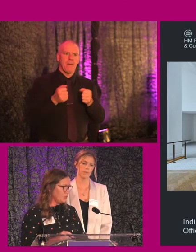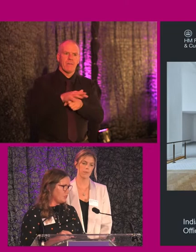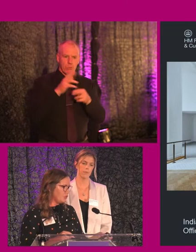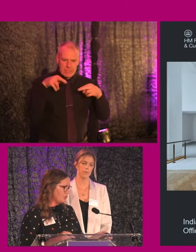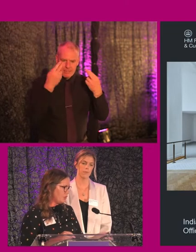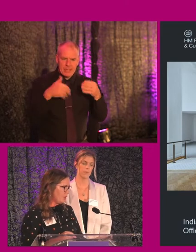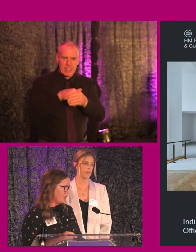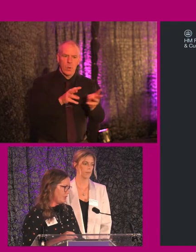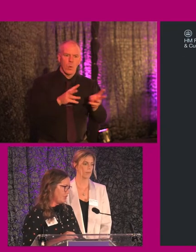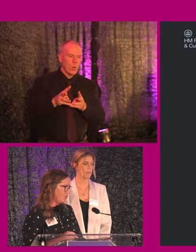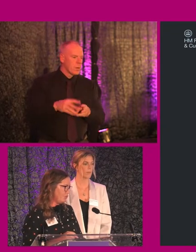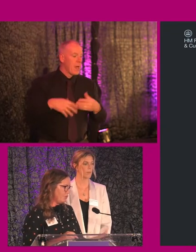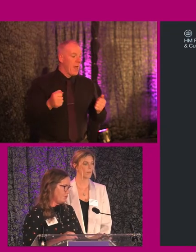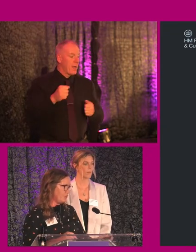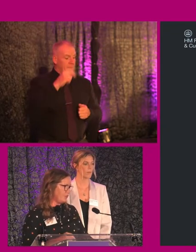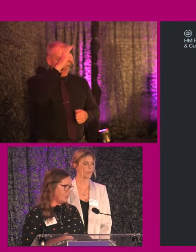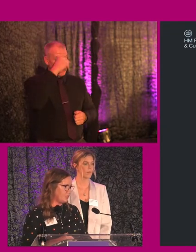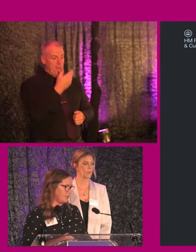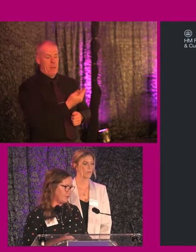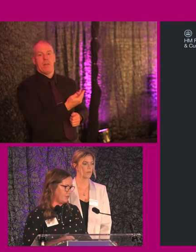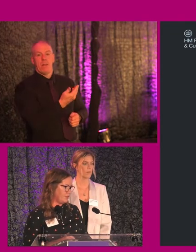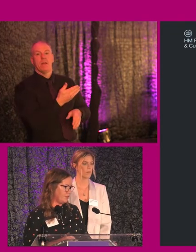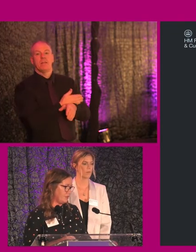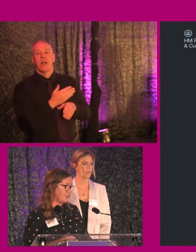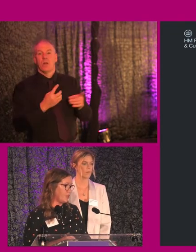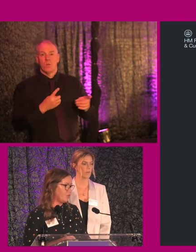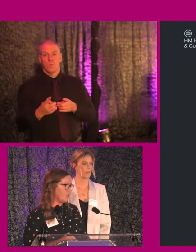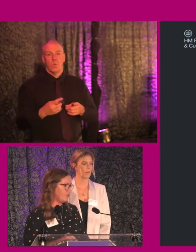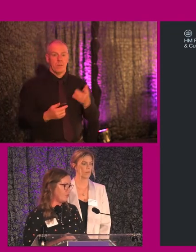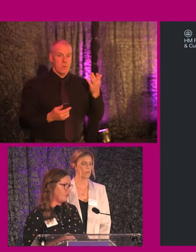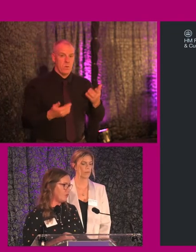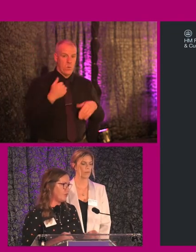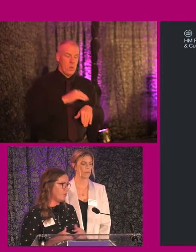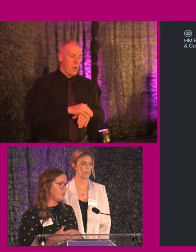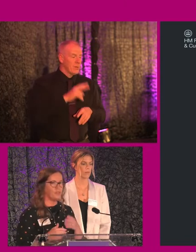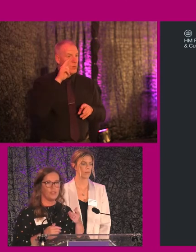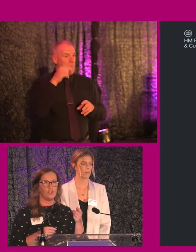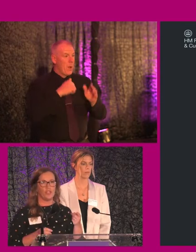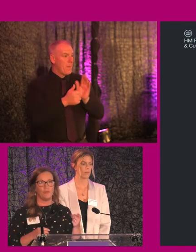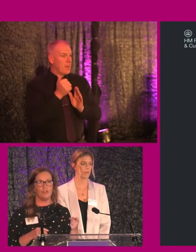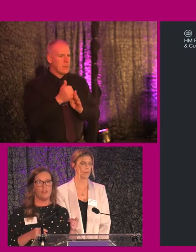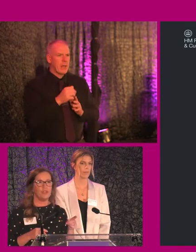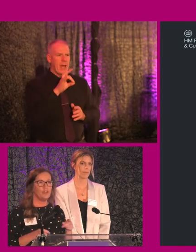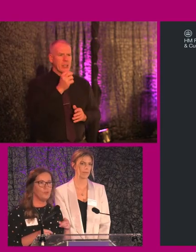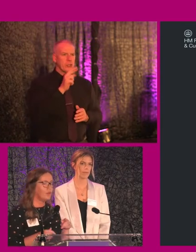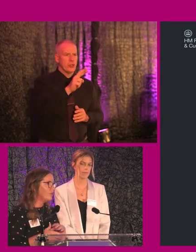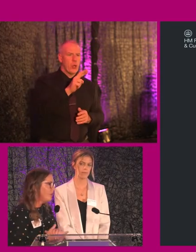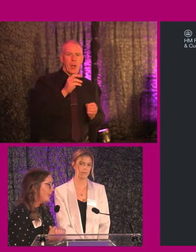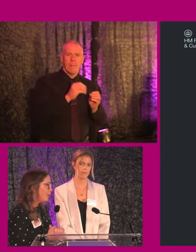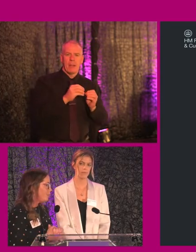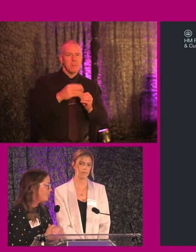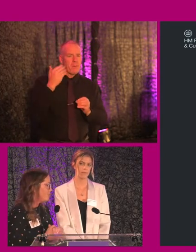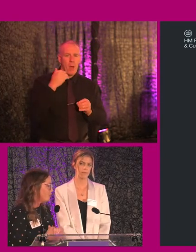So I'm going to show you an example of one of the things we started as our starting point for looking at our buildings. think Ger mentioned earlier about